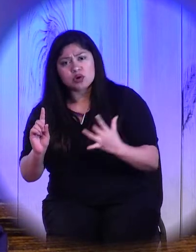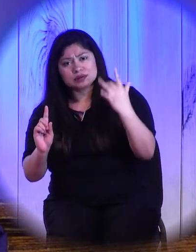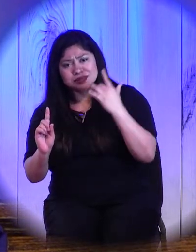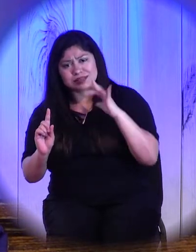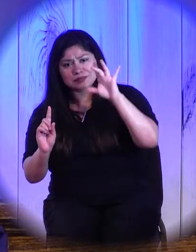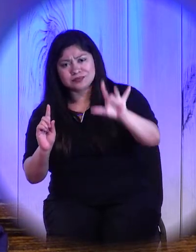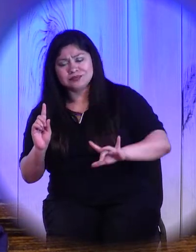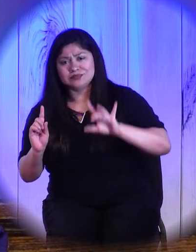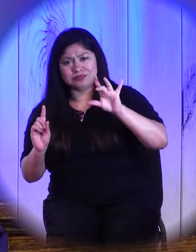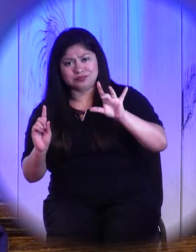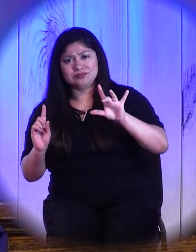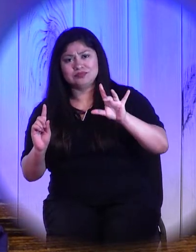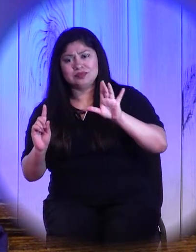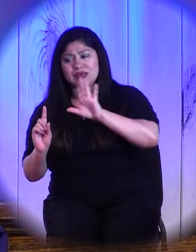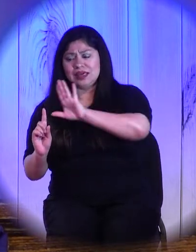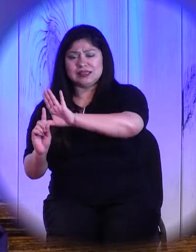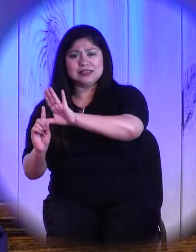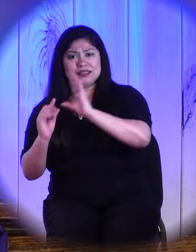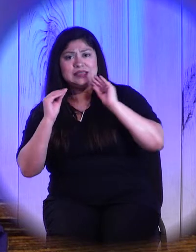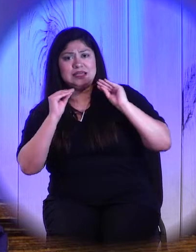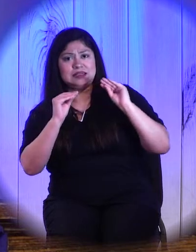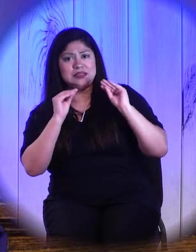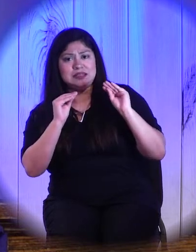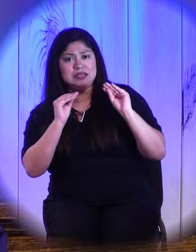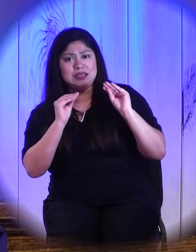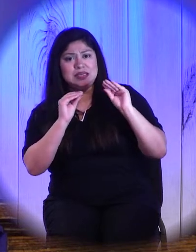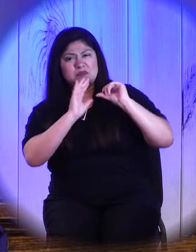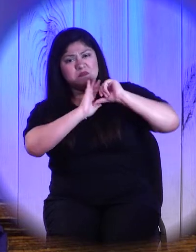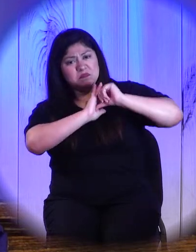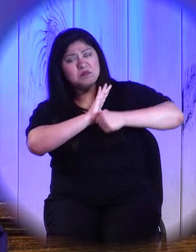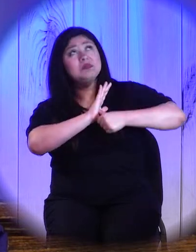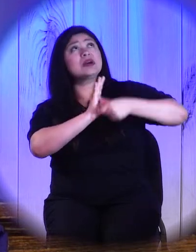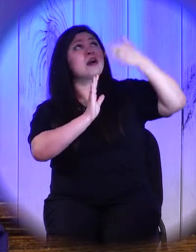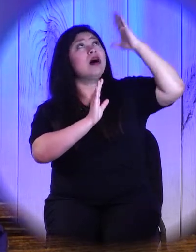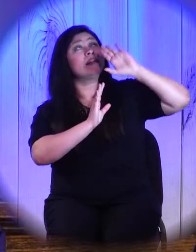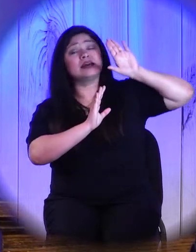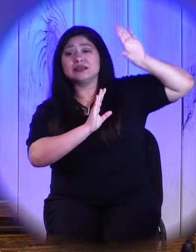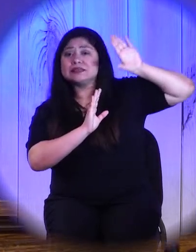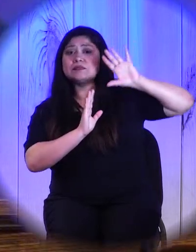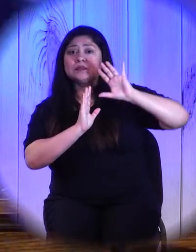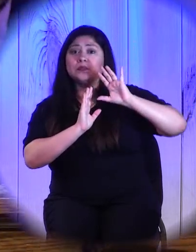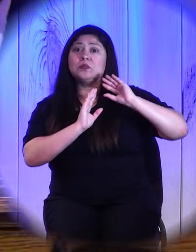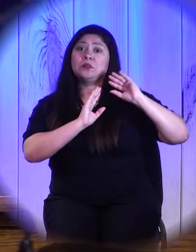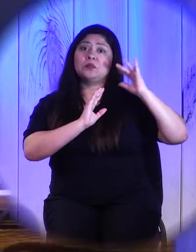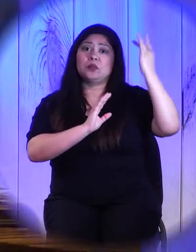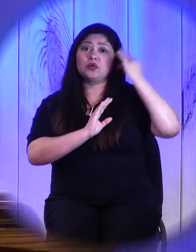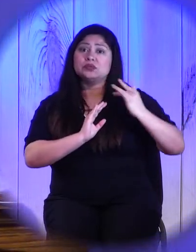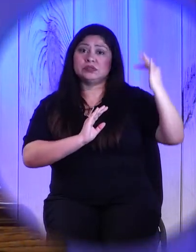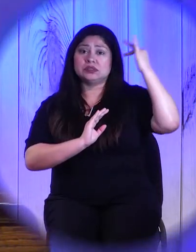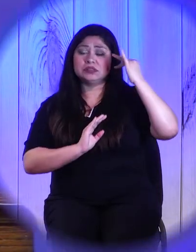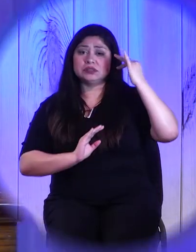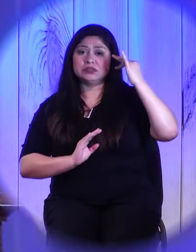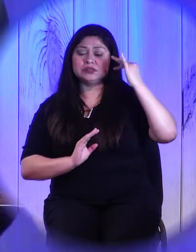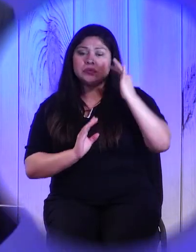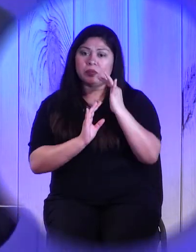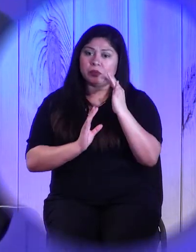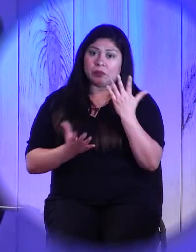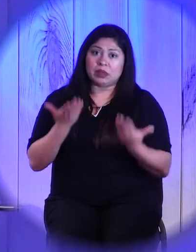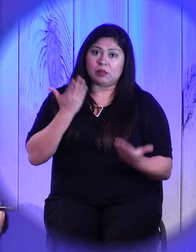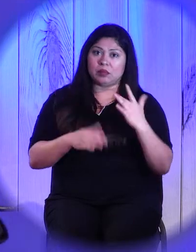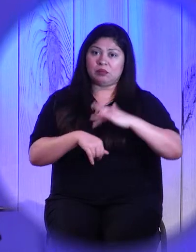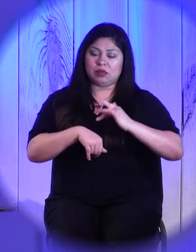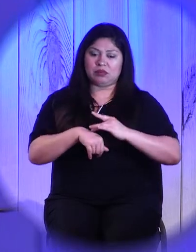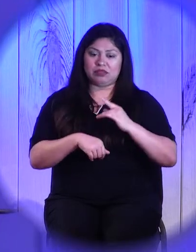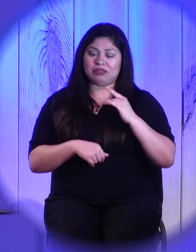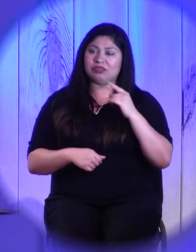over again emphasize the mercy of God that's supposed to be at work in our lives. So Peter, I think, thinks he's doing a good thing when he comes